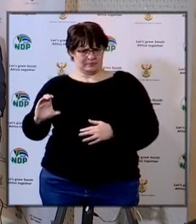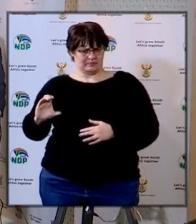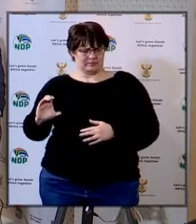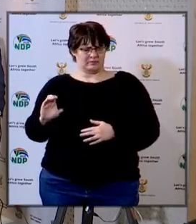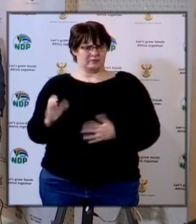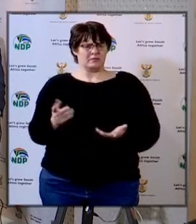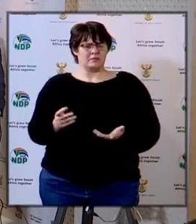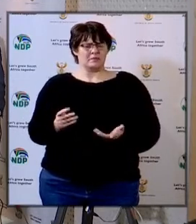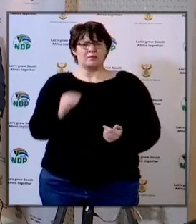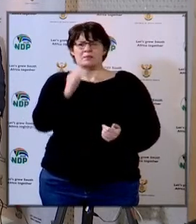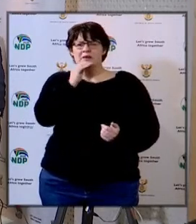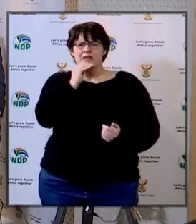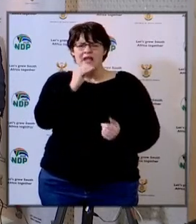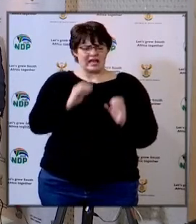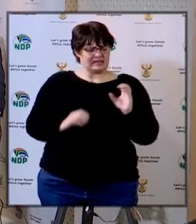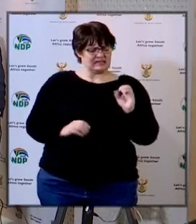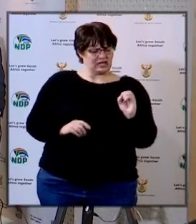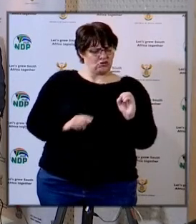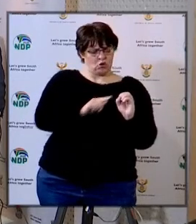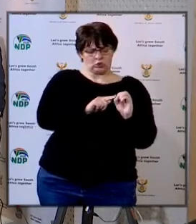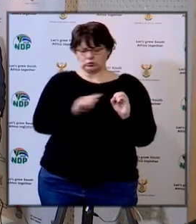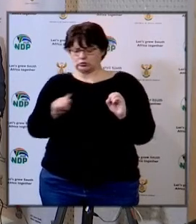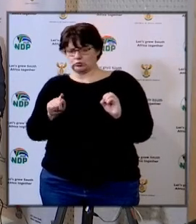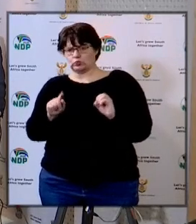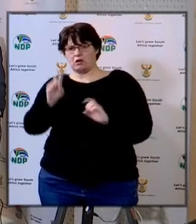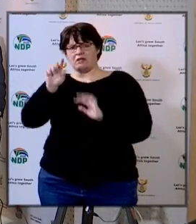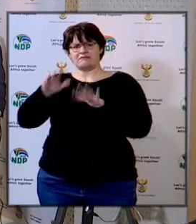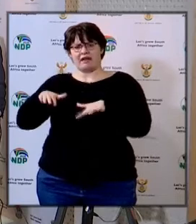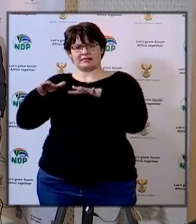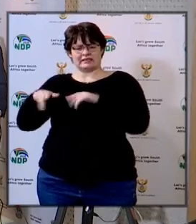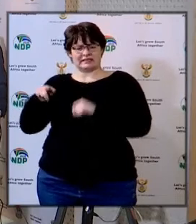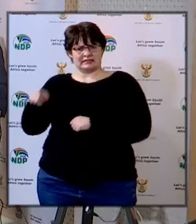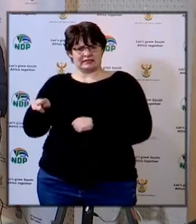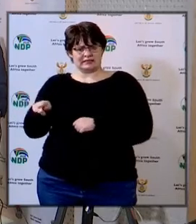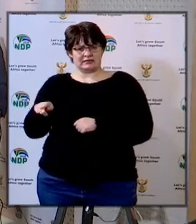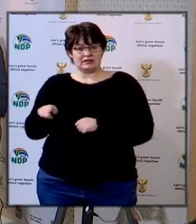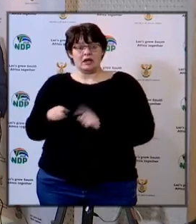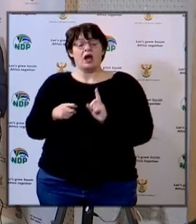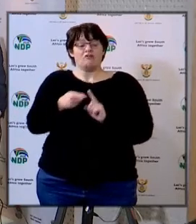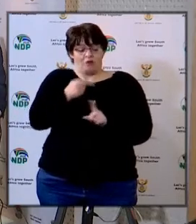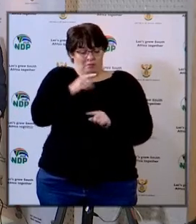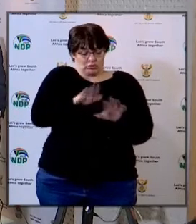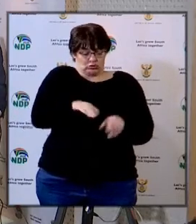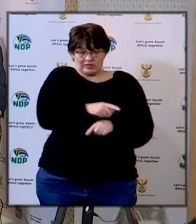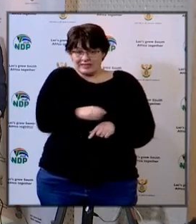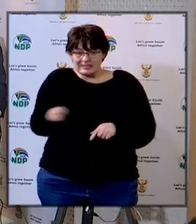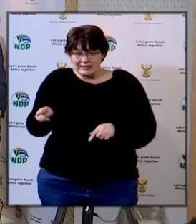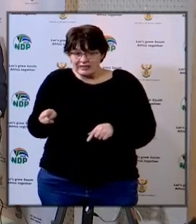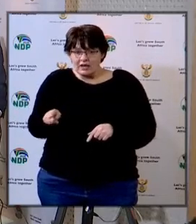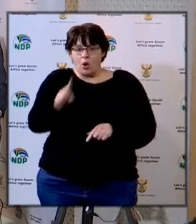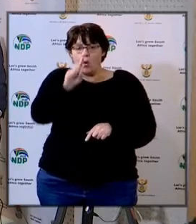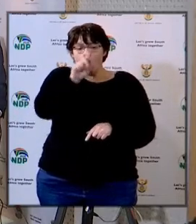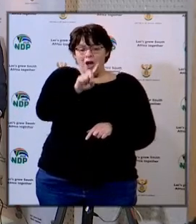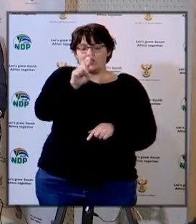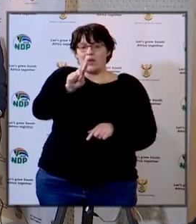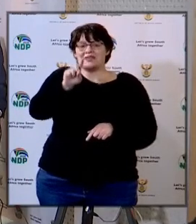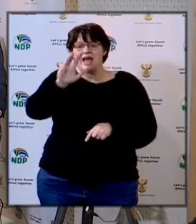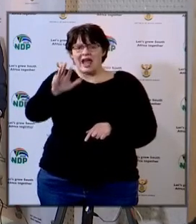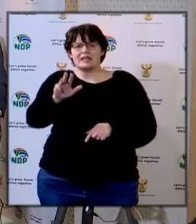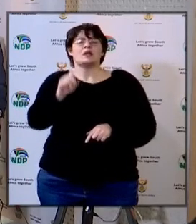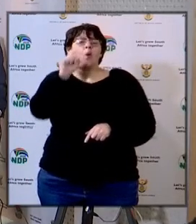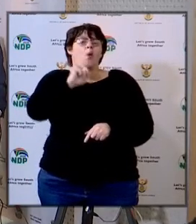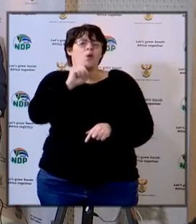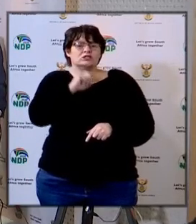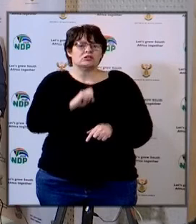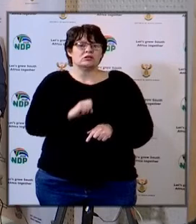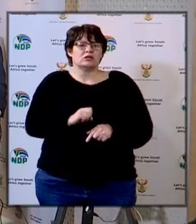basically it is children from 0 to 19 and 119 of these children under 20 are from